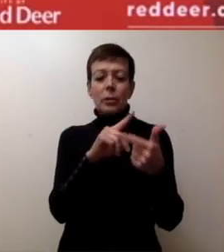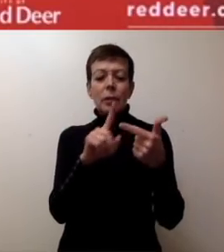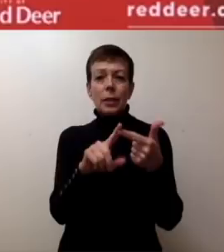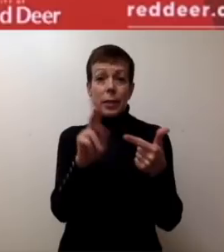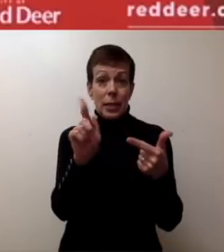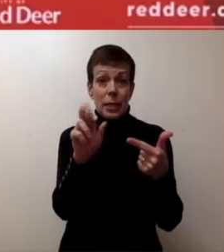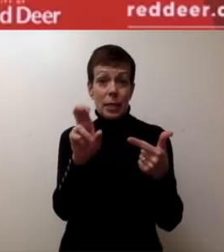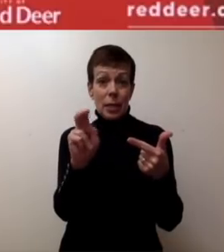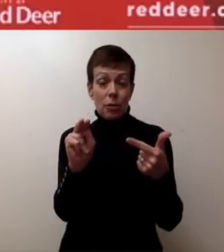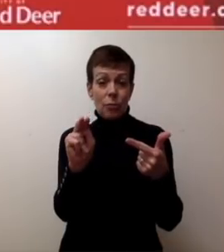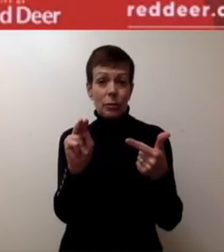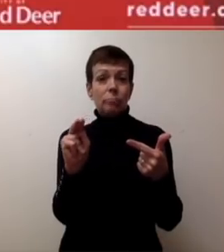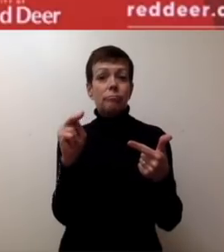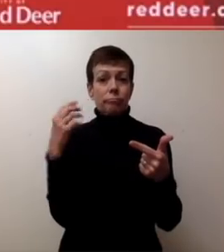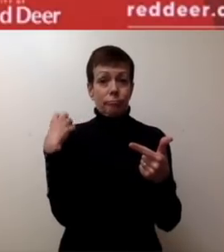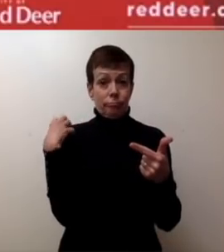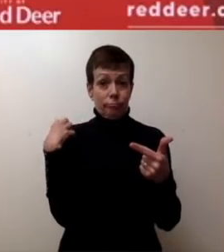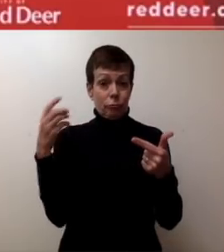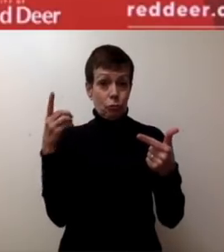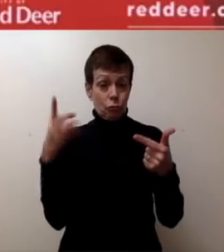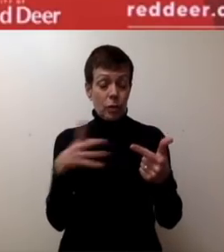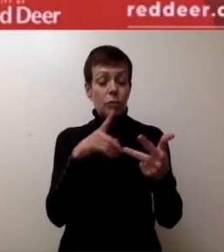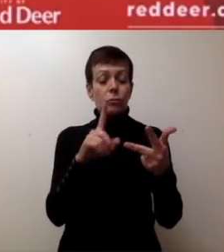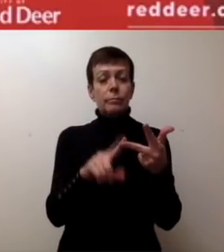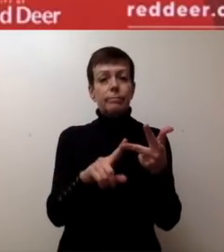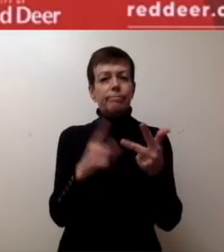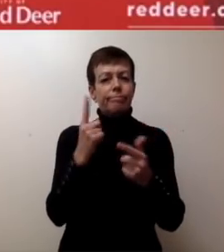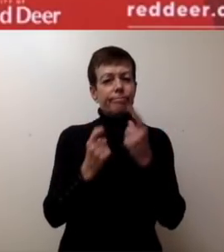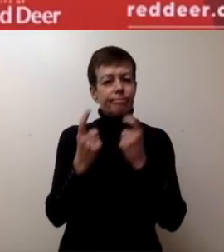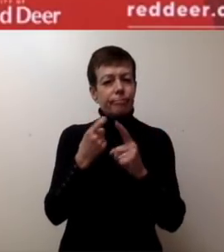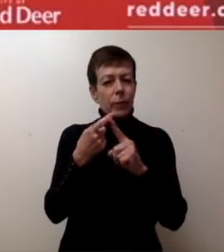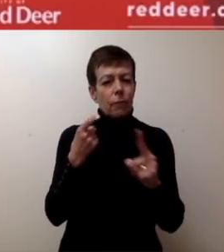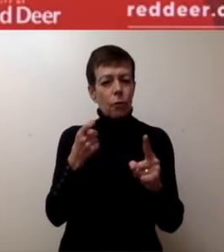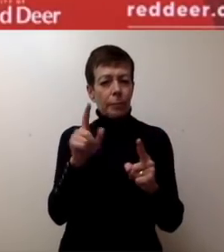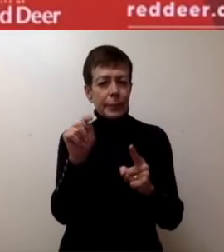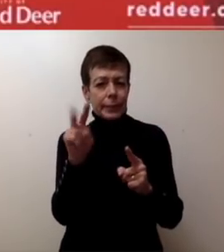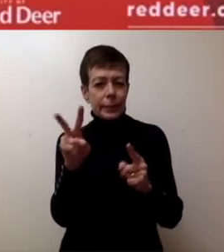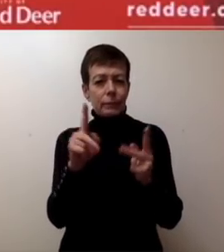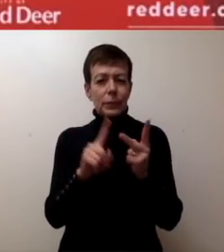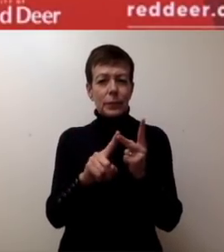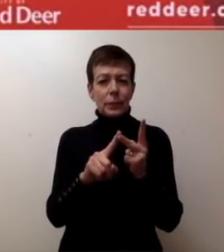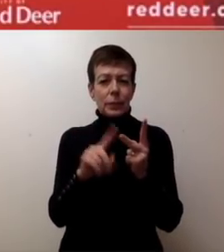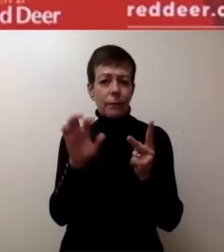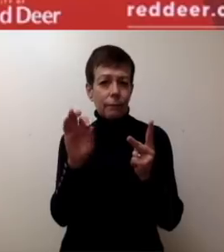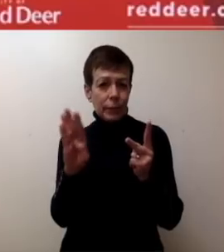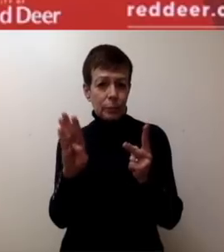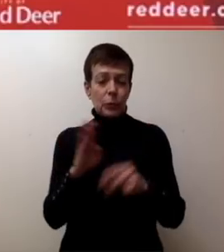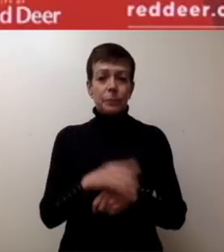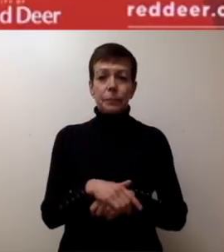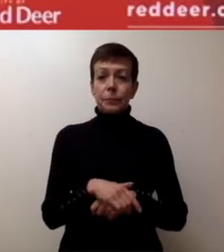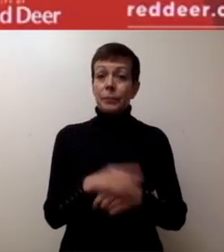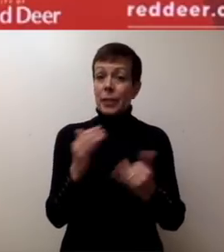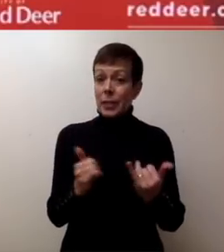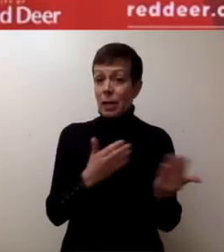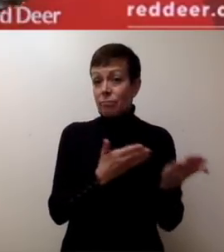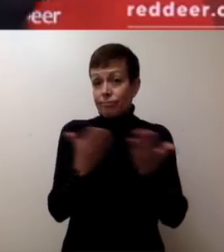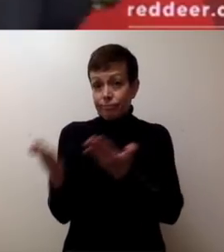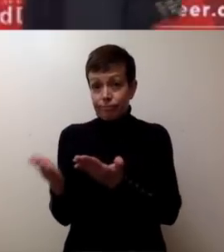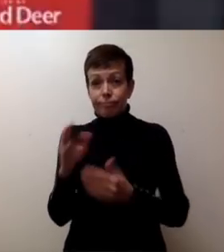followed by some questions from our local media, and potentially a few of our public questions as well. Mayor Tara Beer.